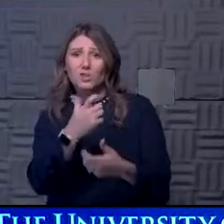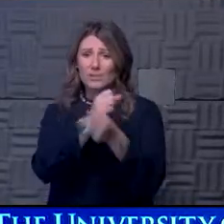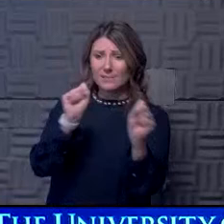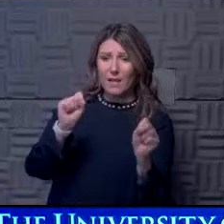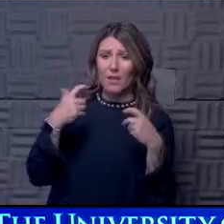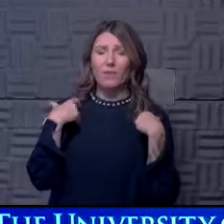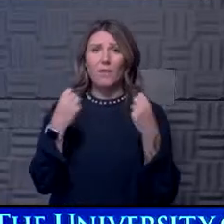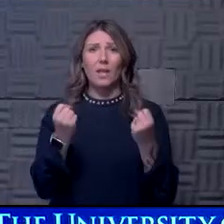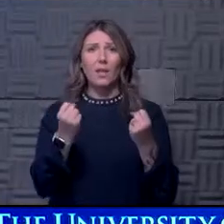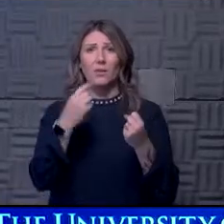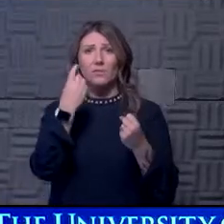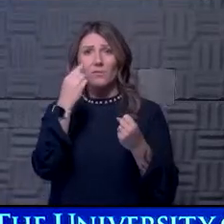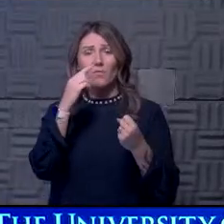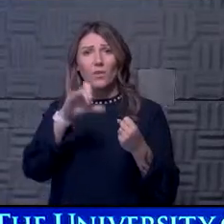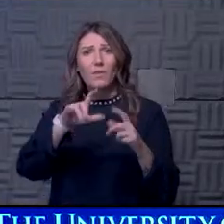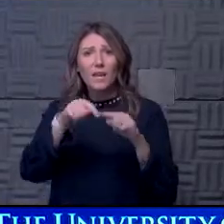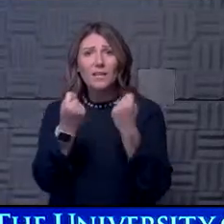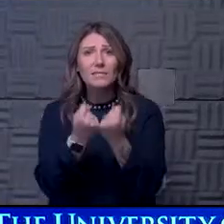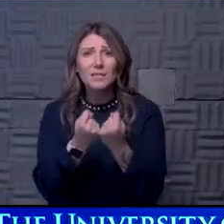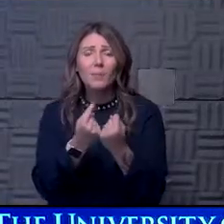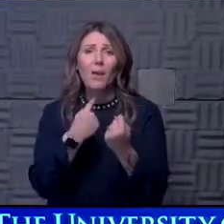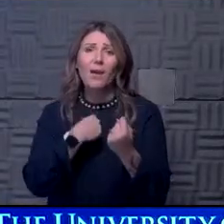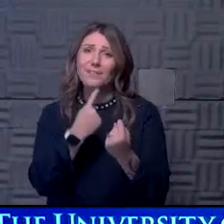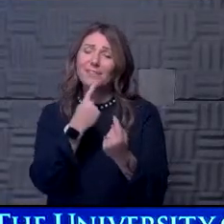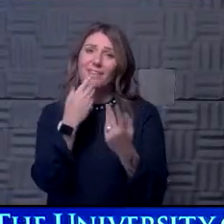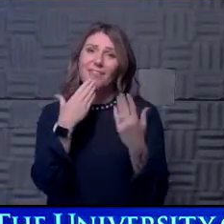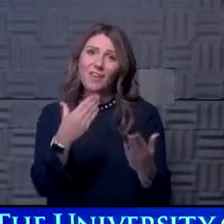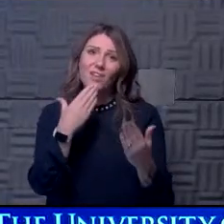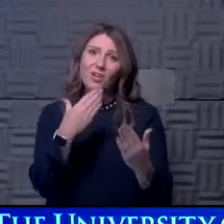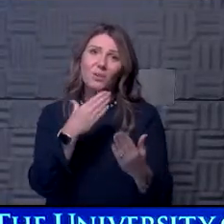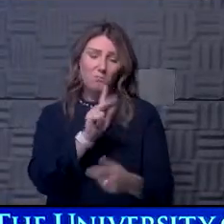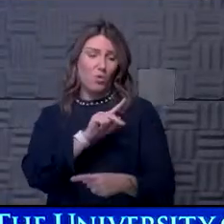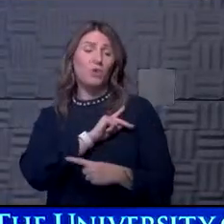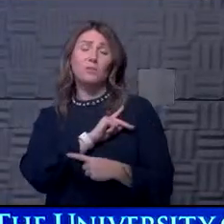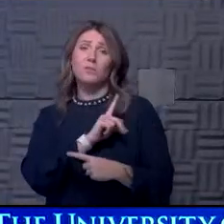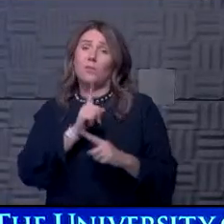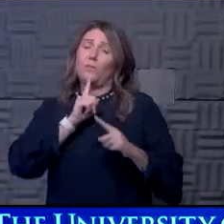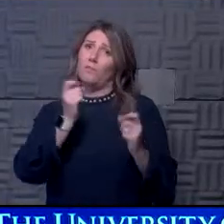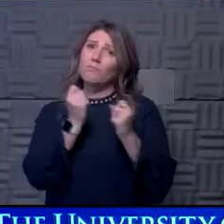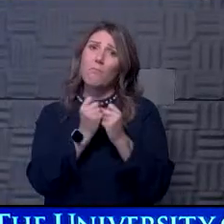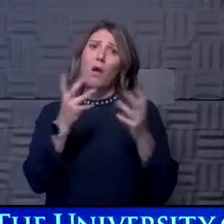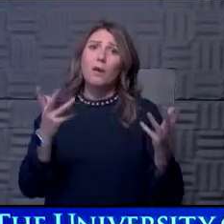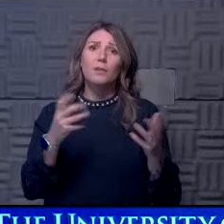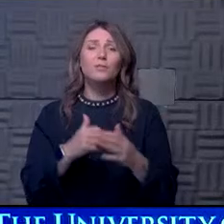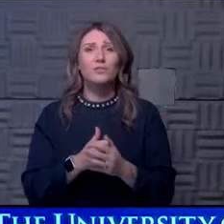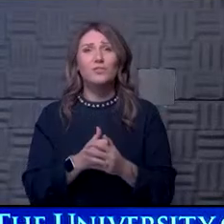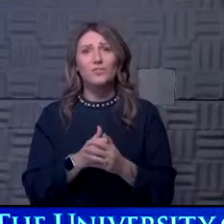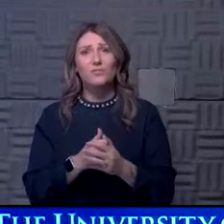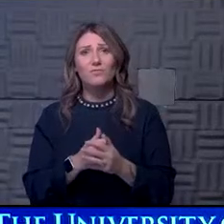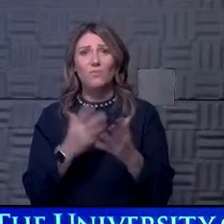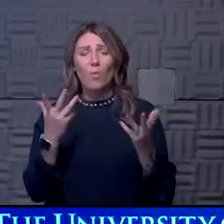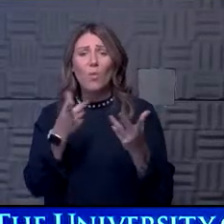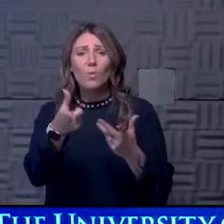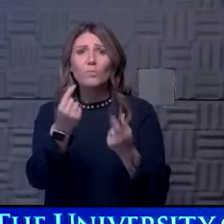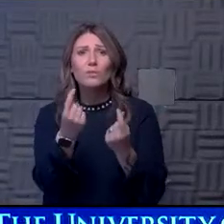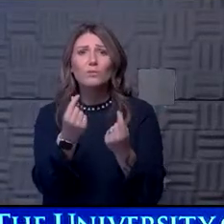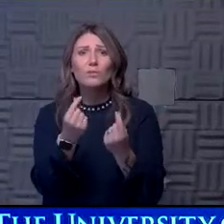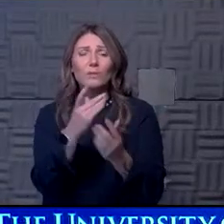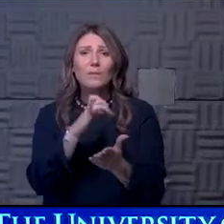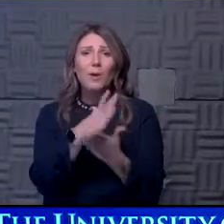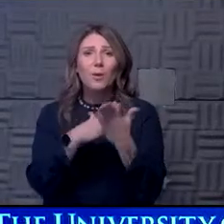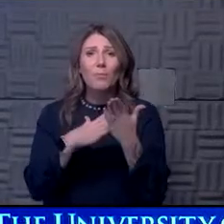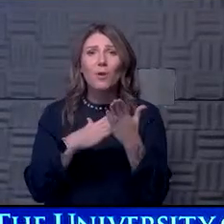And so for that team, um, I say, thank you, uh, personally very much, um, for what you've been doing your part in that.